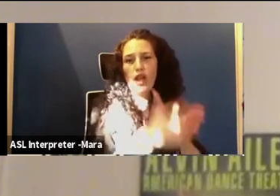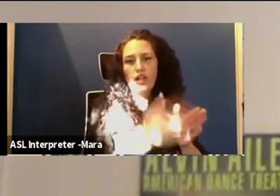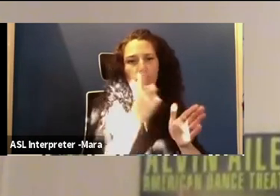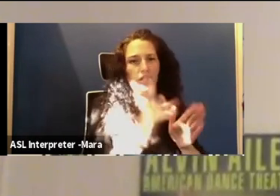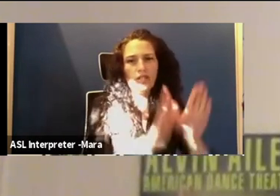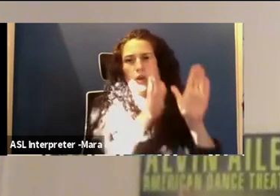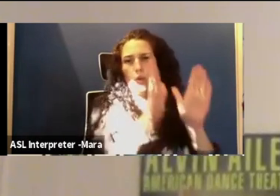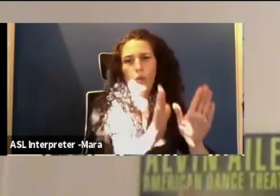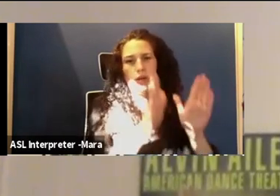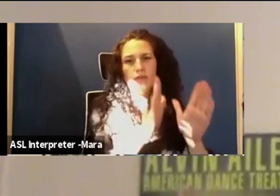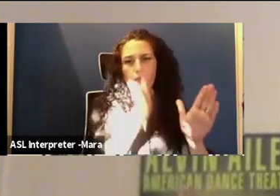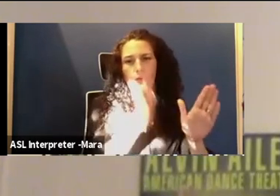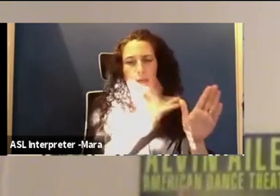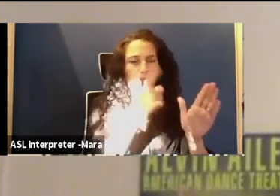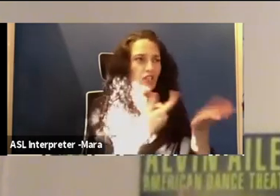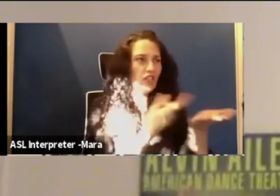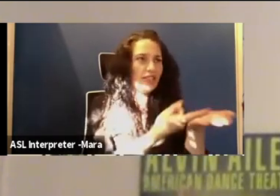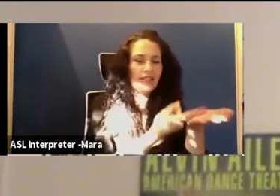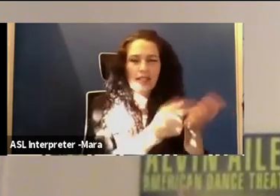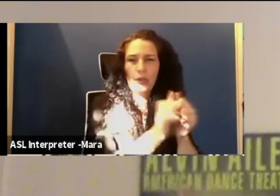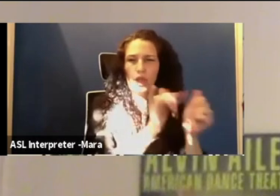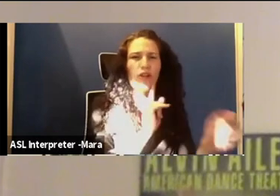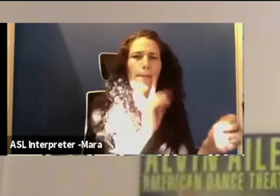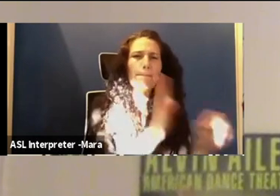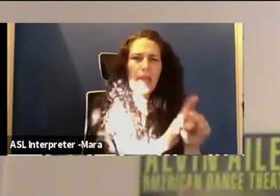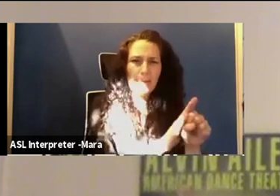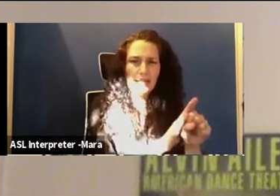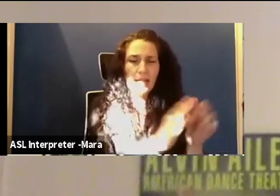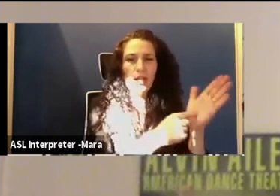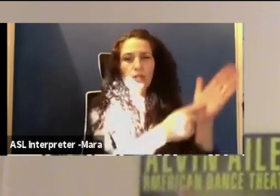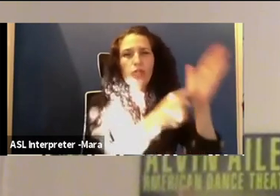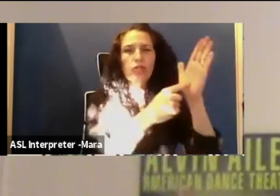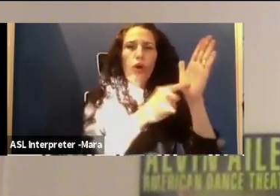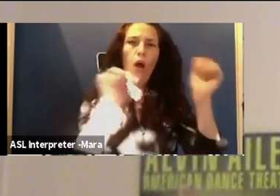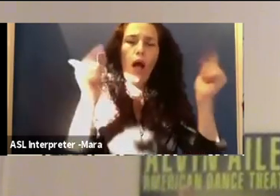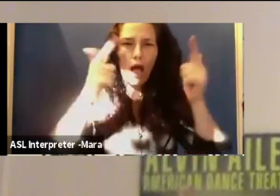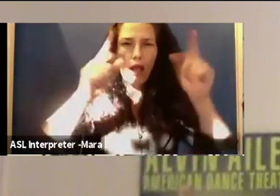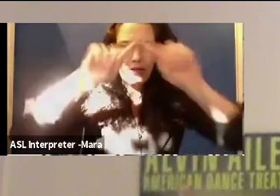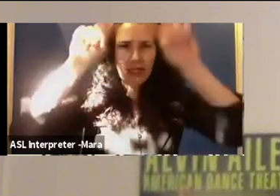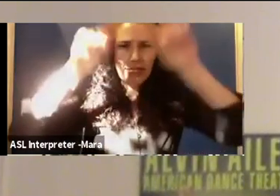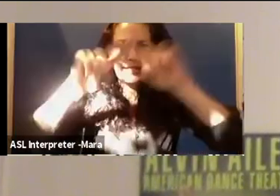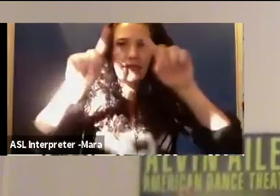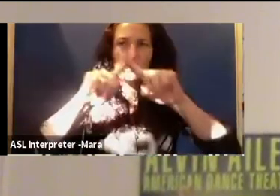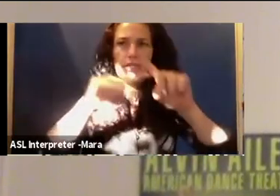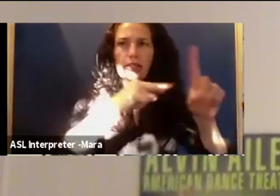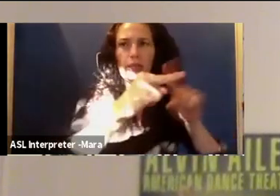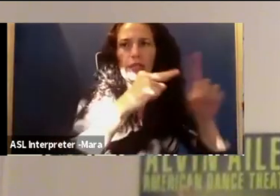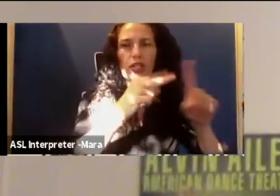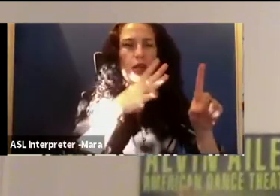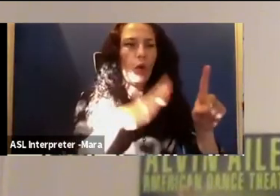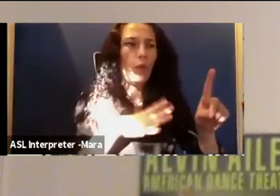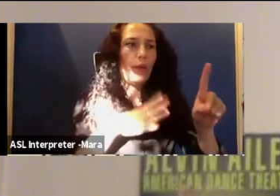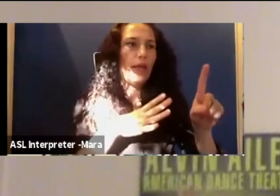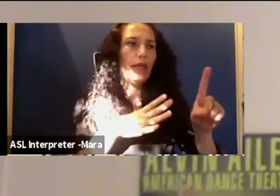commitment to showing exactly all of the different dimensions that women scientists bring to the table and